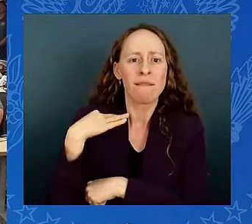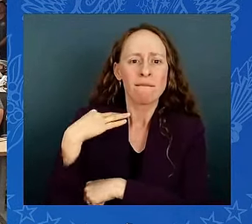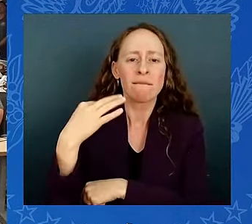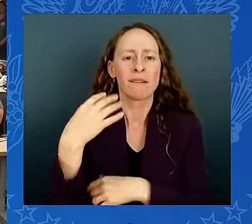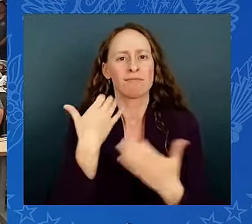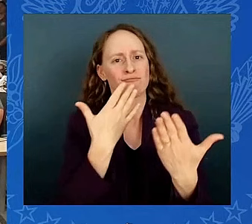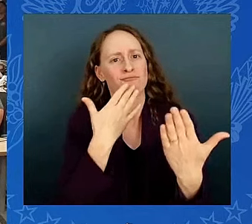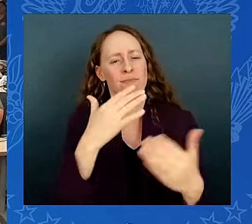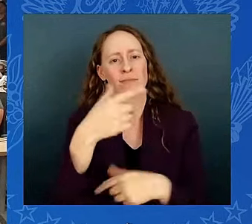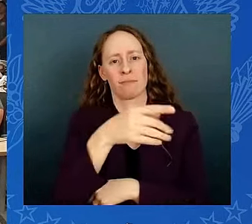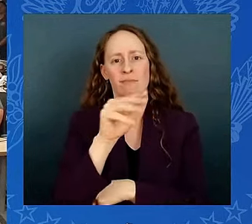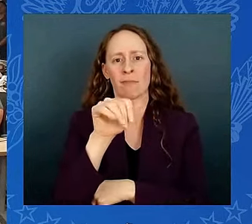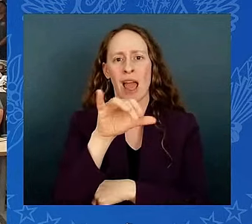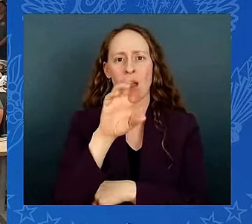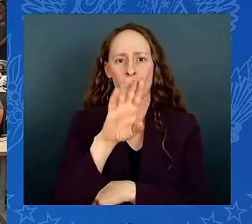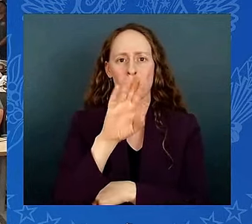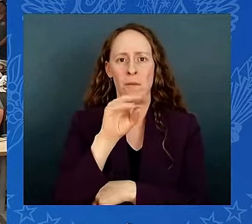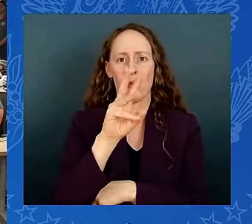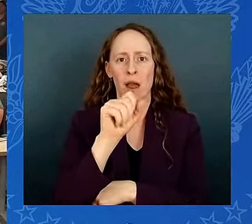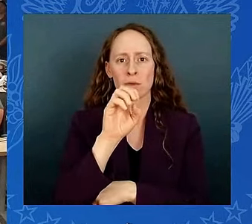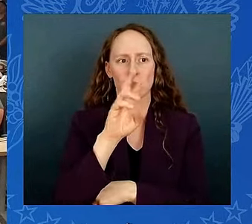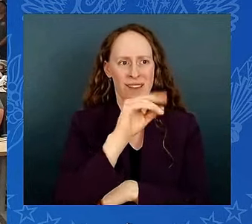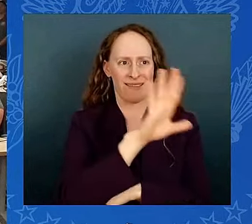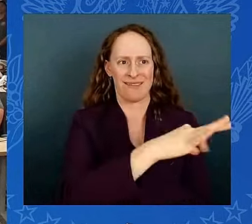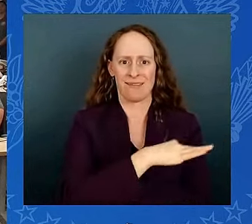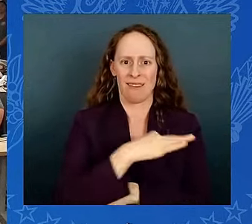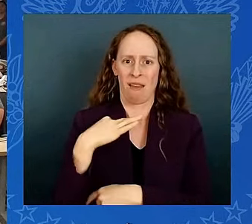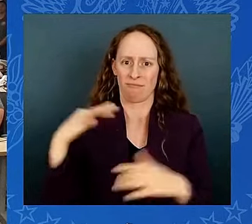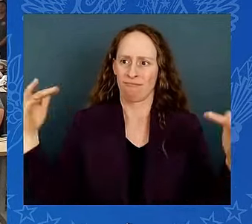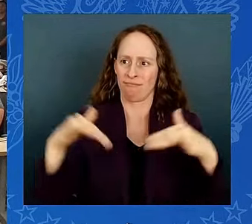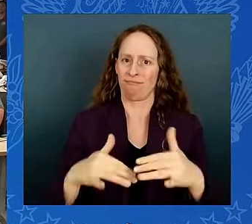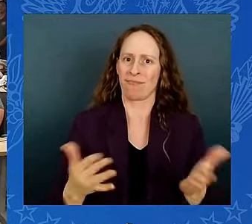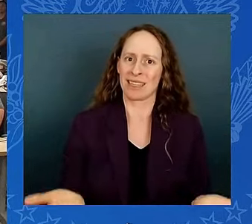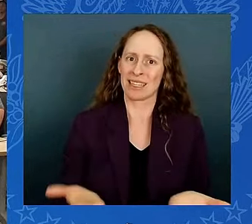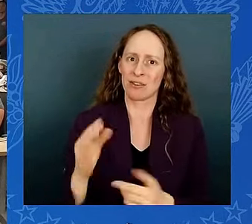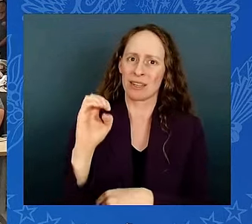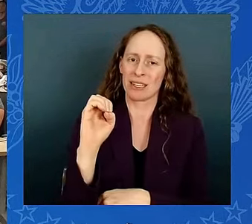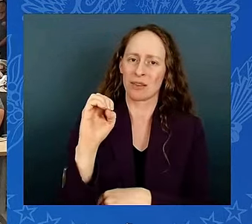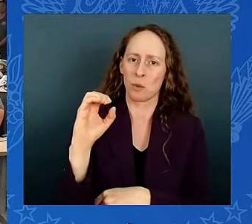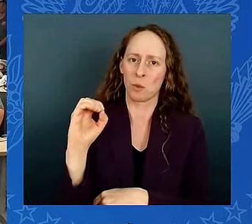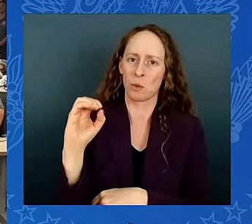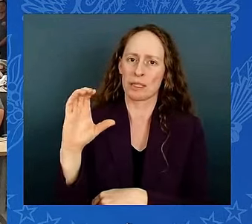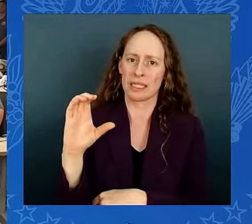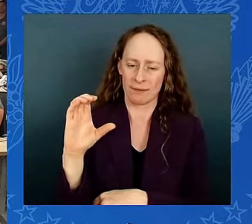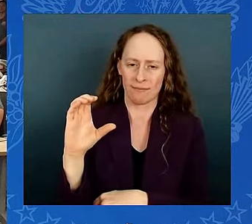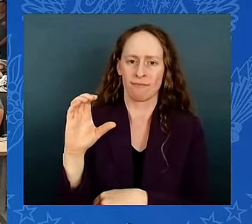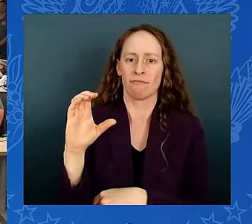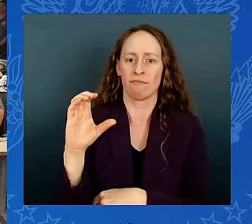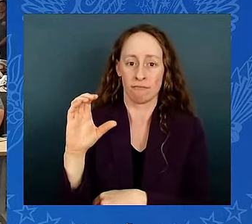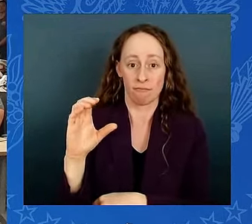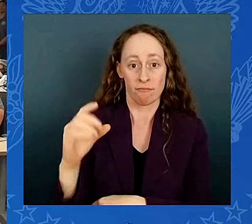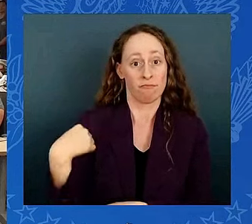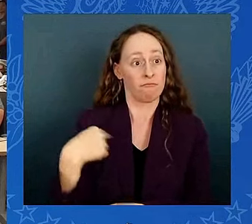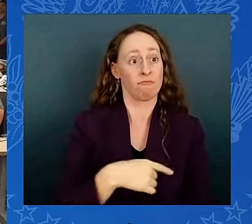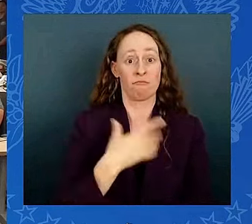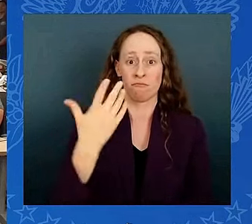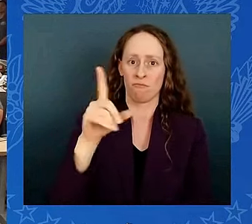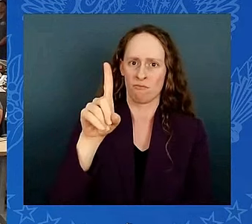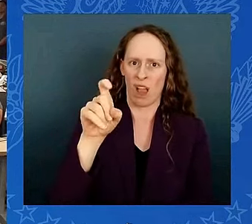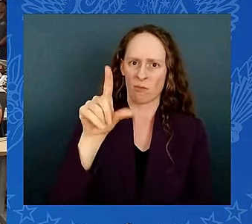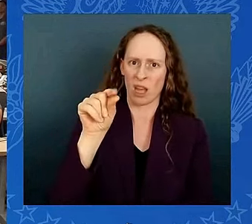or EOC. Here at HCEMA, we have more than 120 staff members who work every day to ensure the health and safety of our district residents,